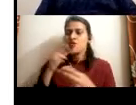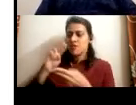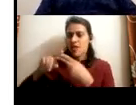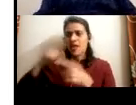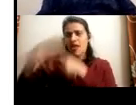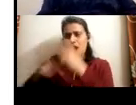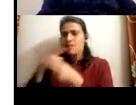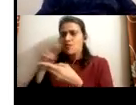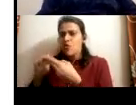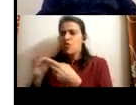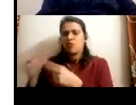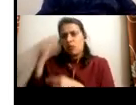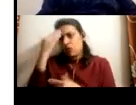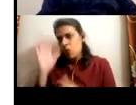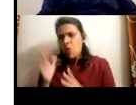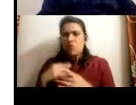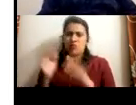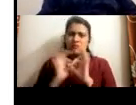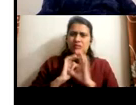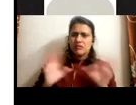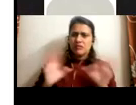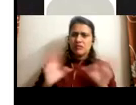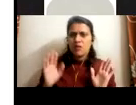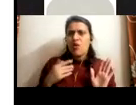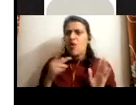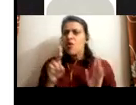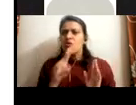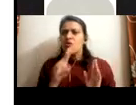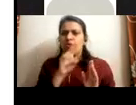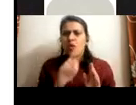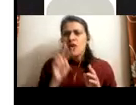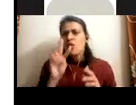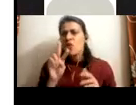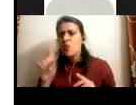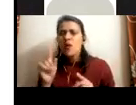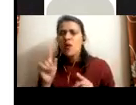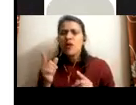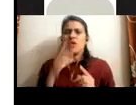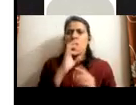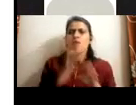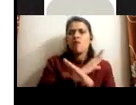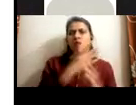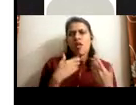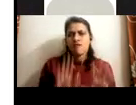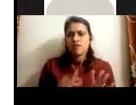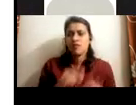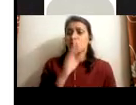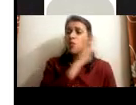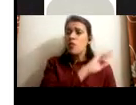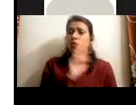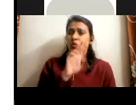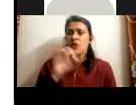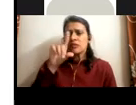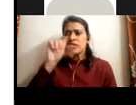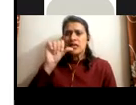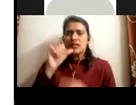Employers say, no, we don't know. We are not ready. We only had 20, 21 graduates. We don't hire, uh, 2019 graduates. I